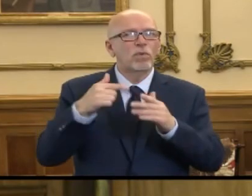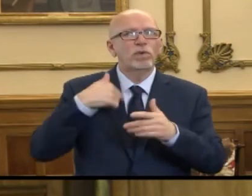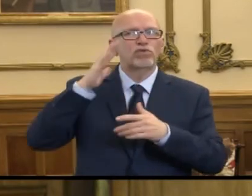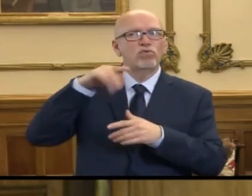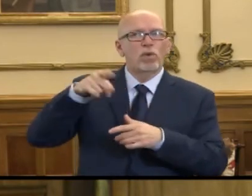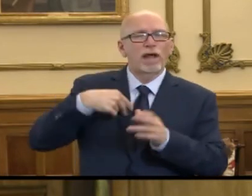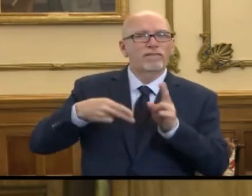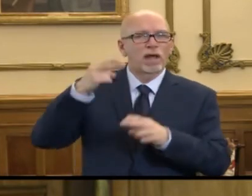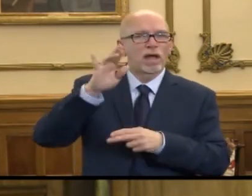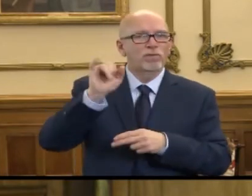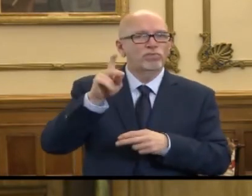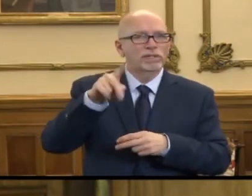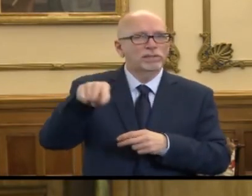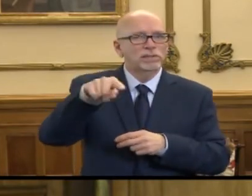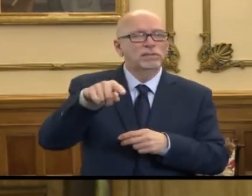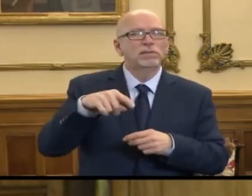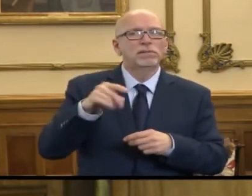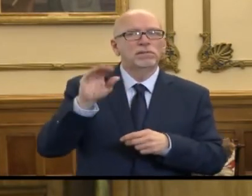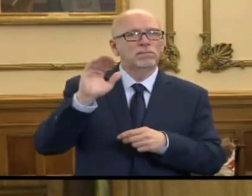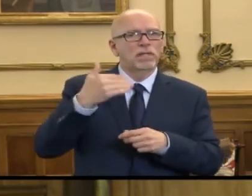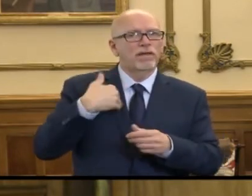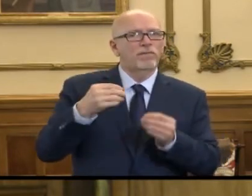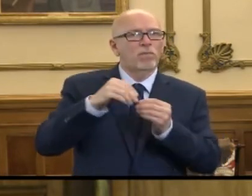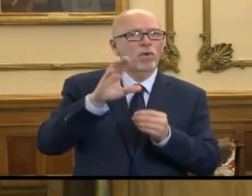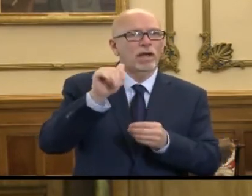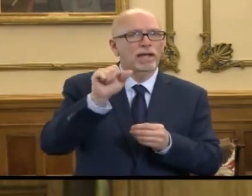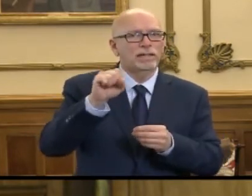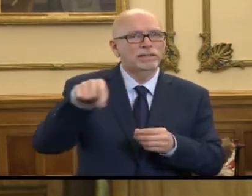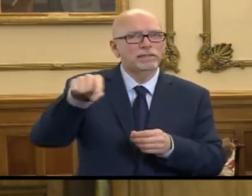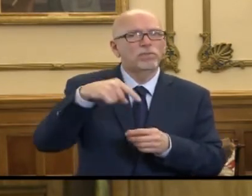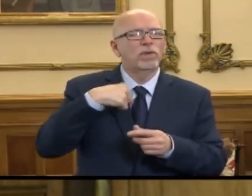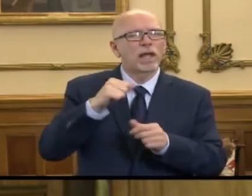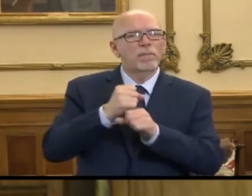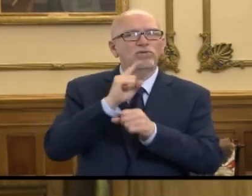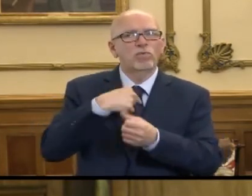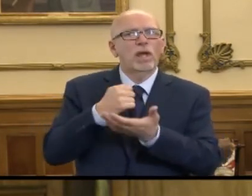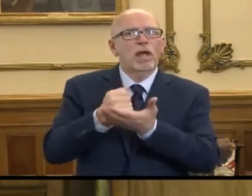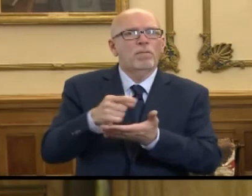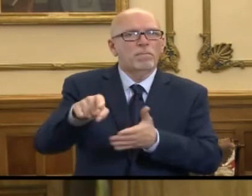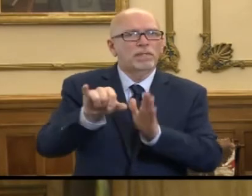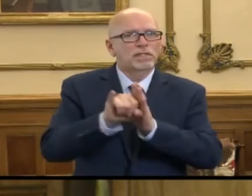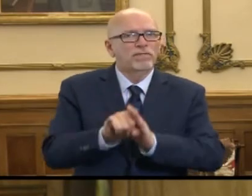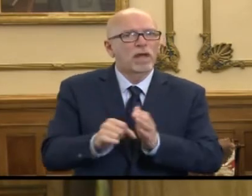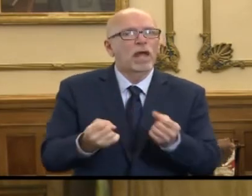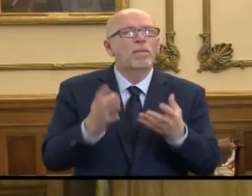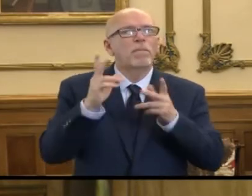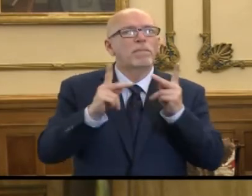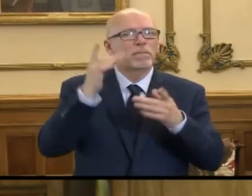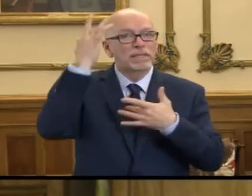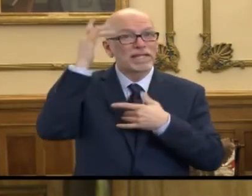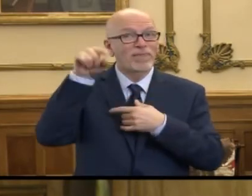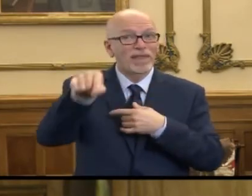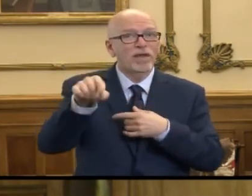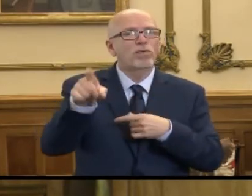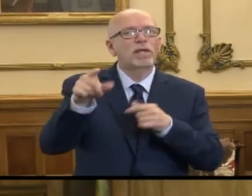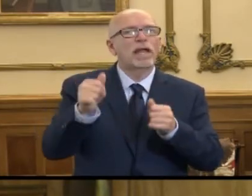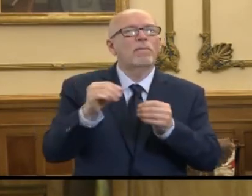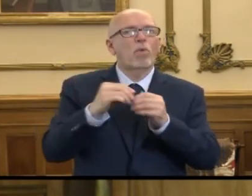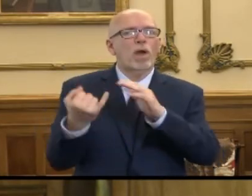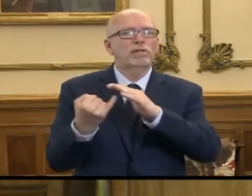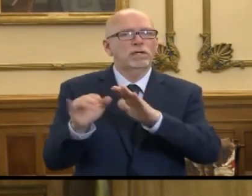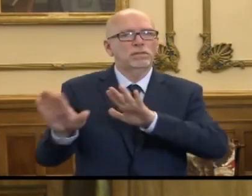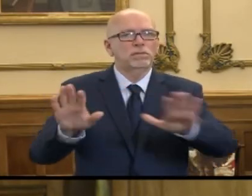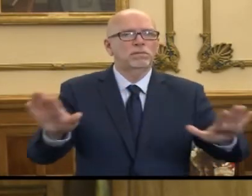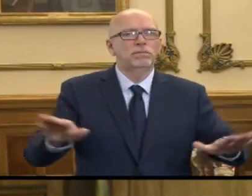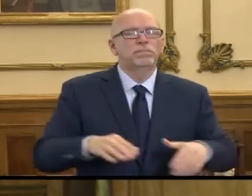have a higher risk that appear to have more cases and make sure we can help them to identify how many people there are sick so that more isolation can occur.